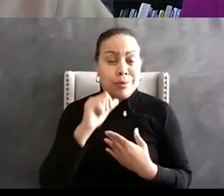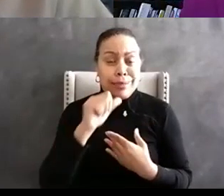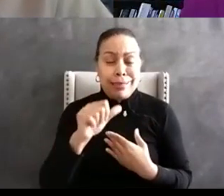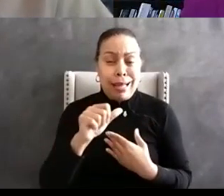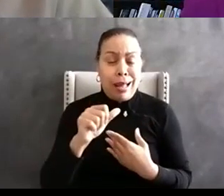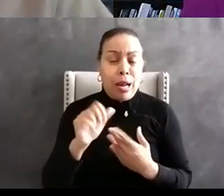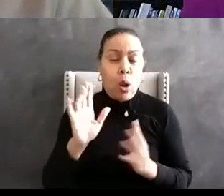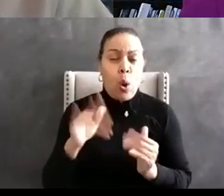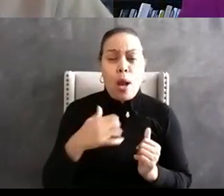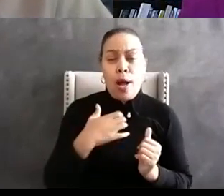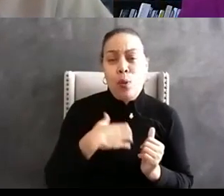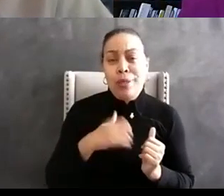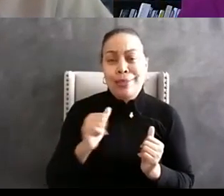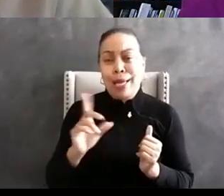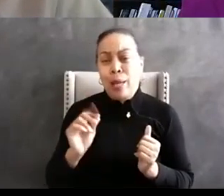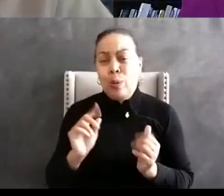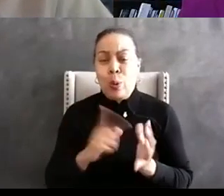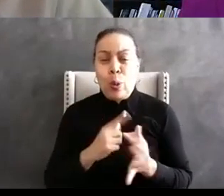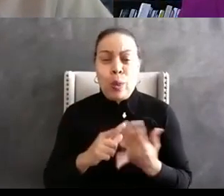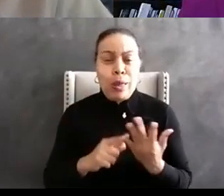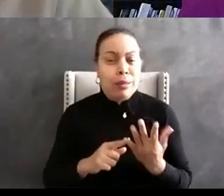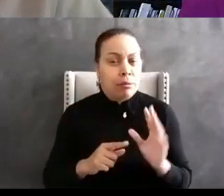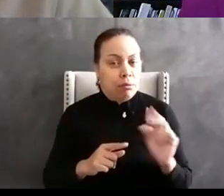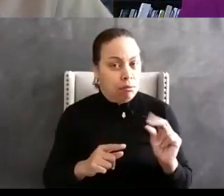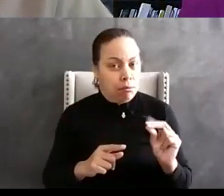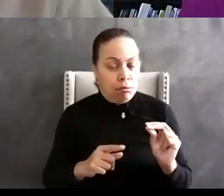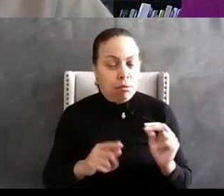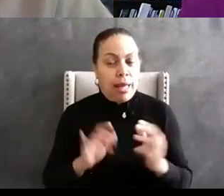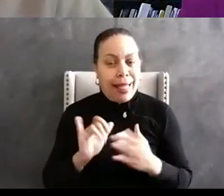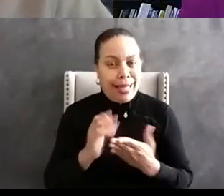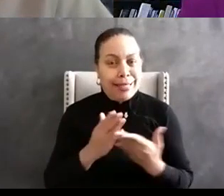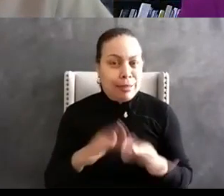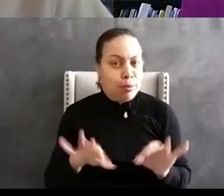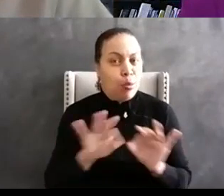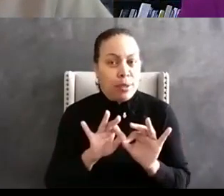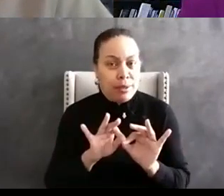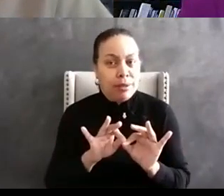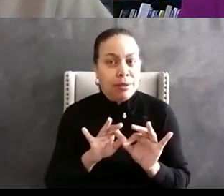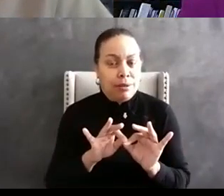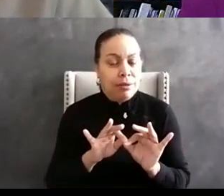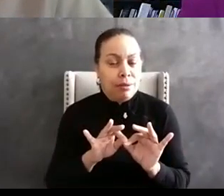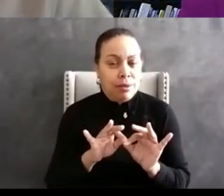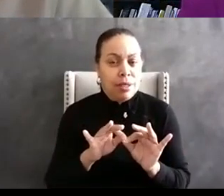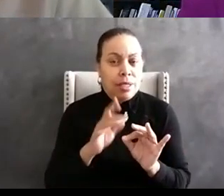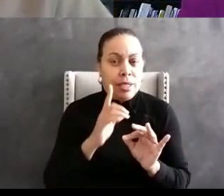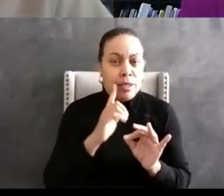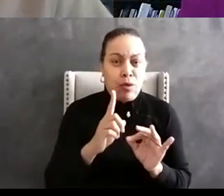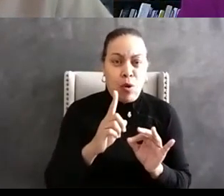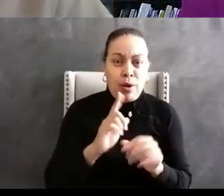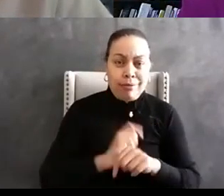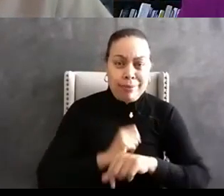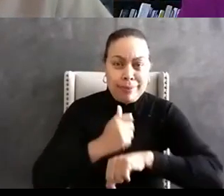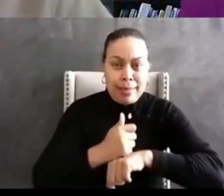wish we could do kinds of things these things are really important uh and critical uh to have establishing